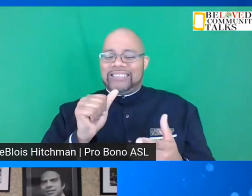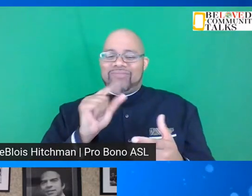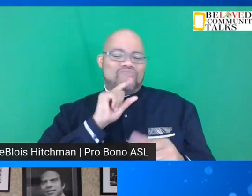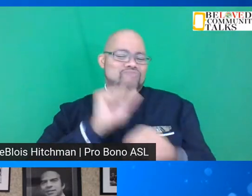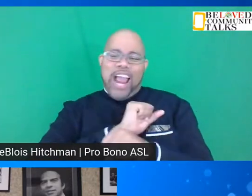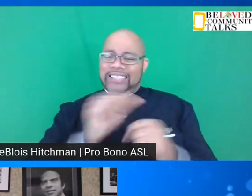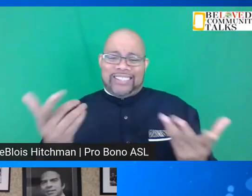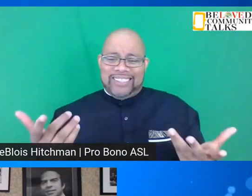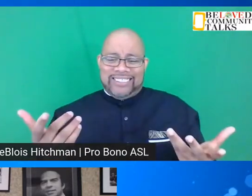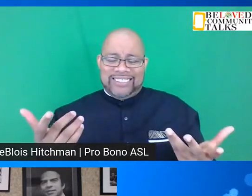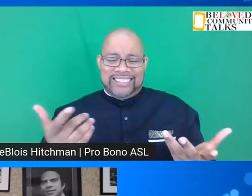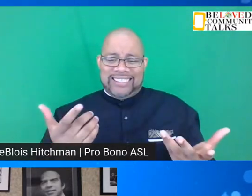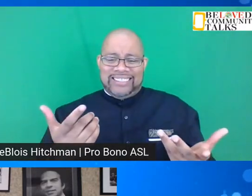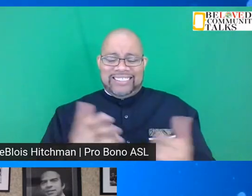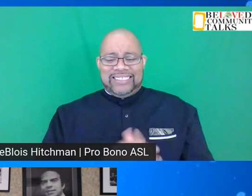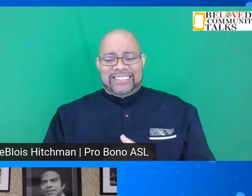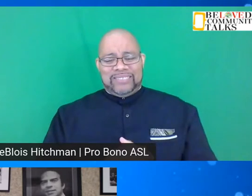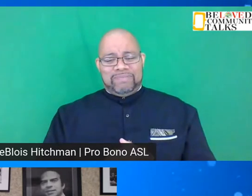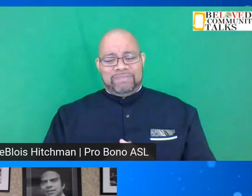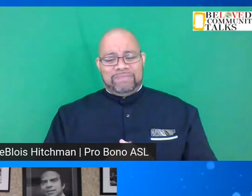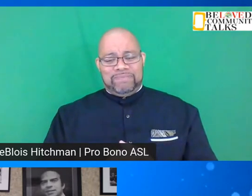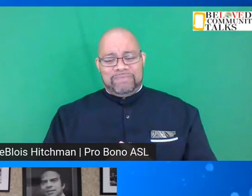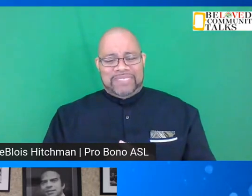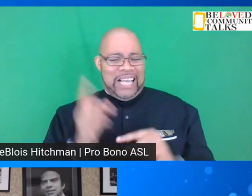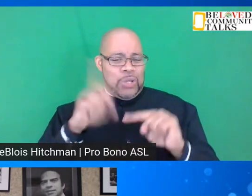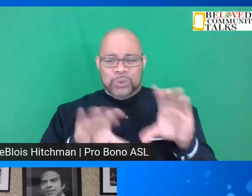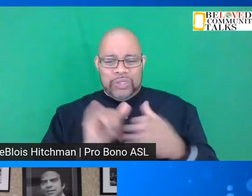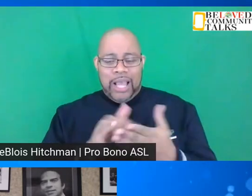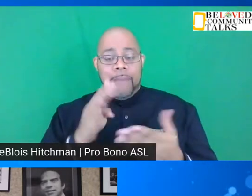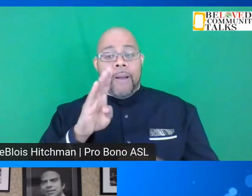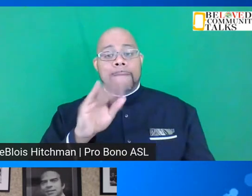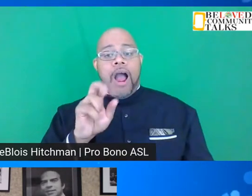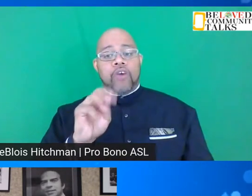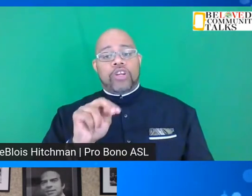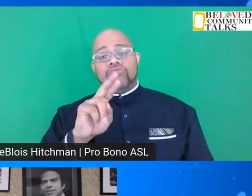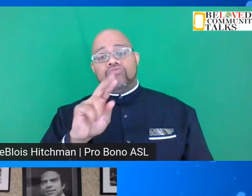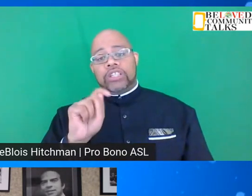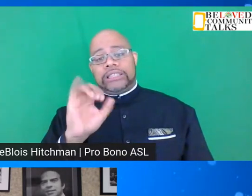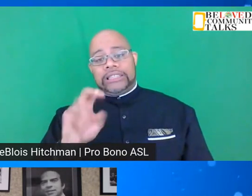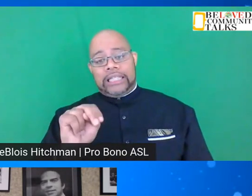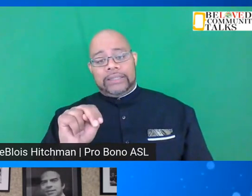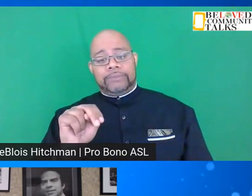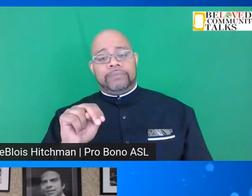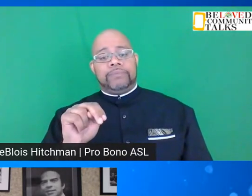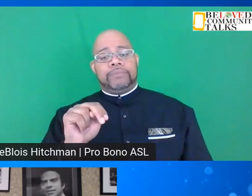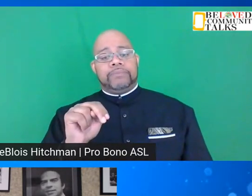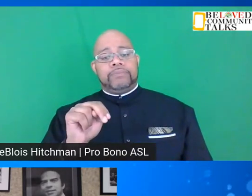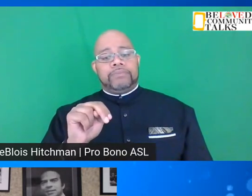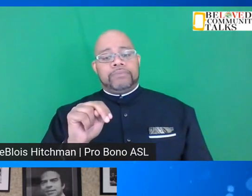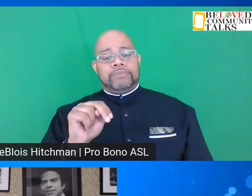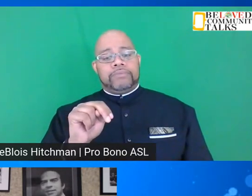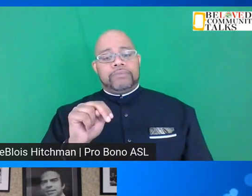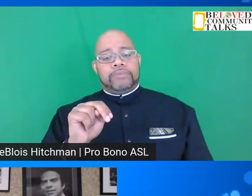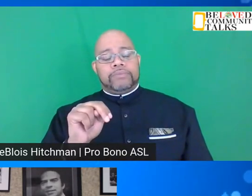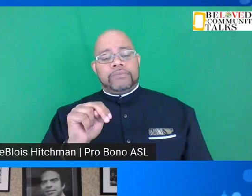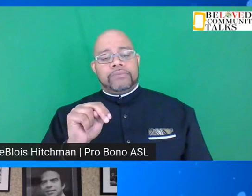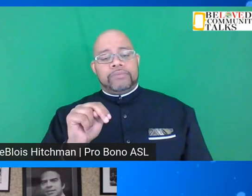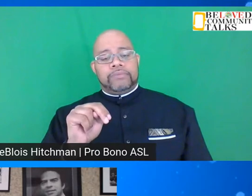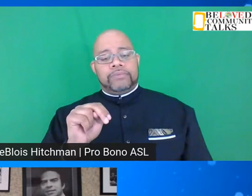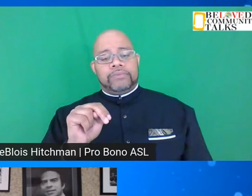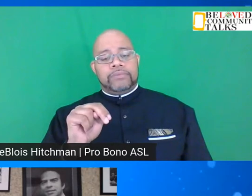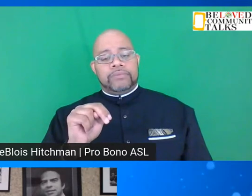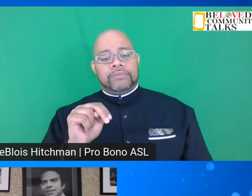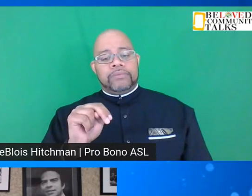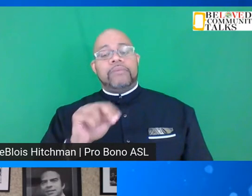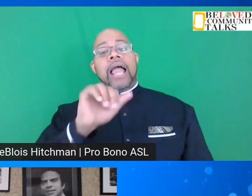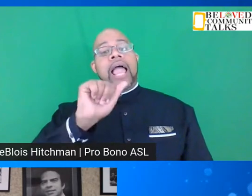but Bayard Rustin sent, I mean, Dr. Randolph, A.